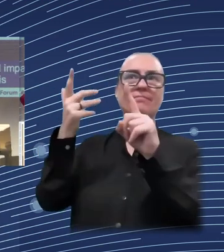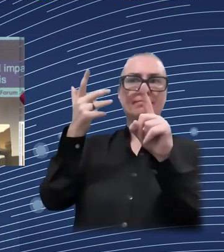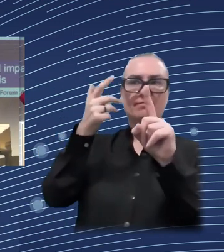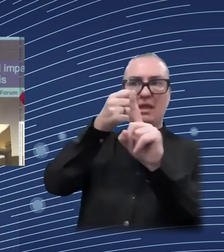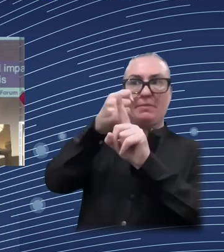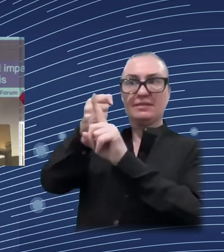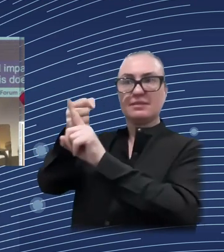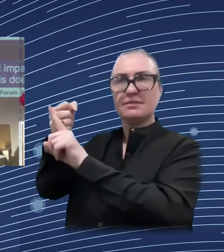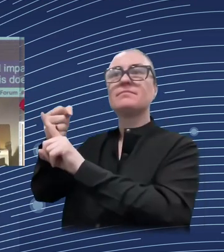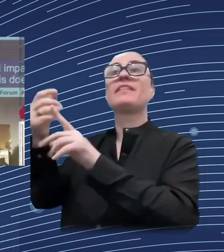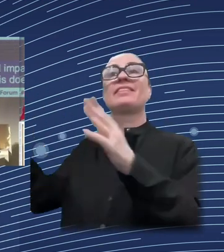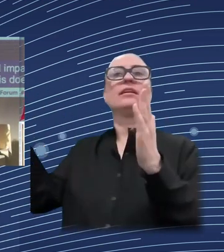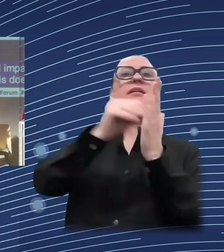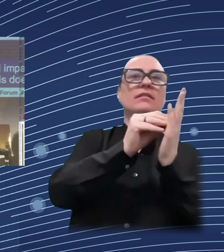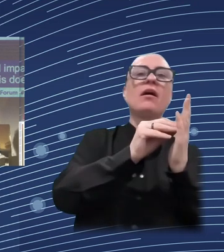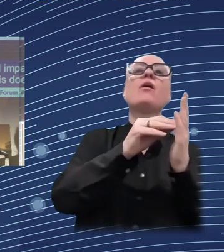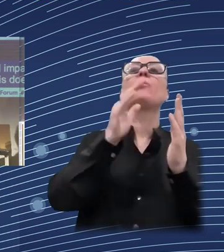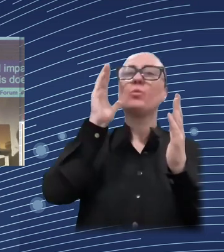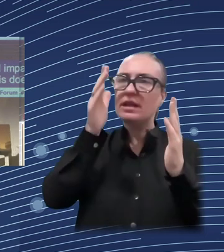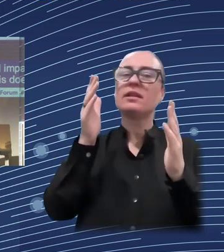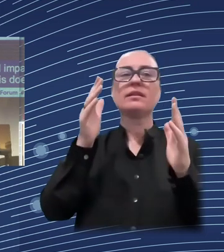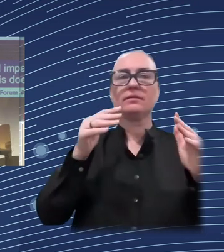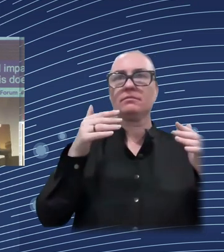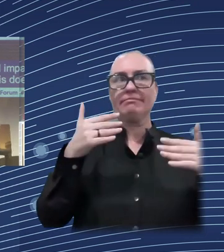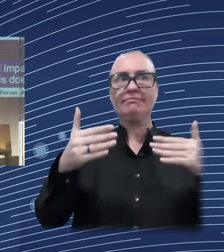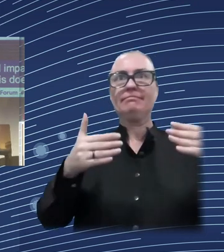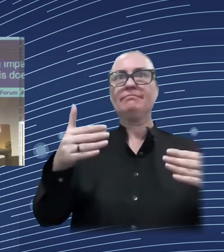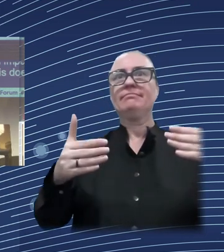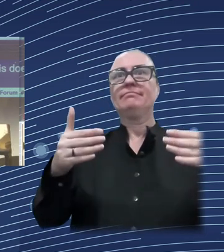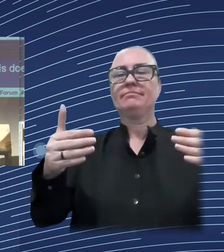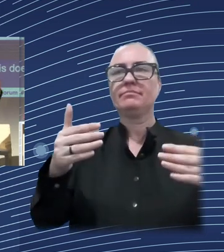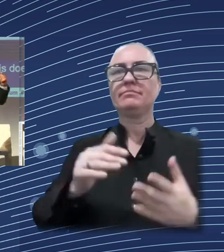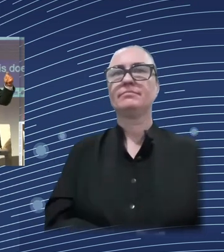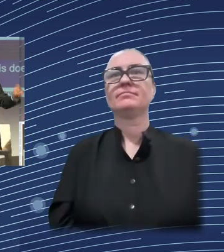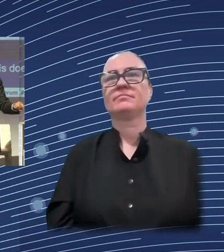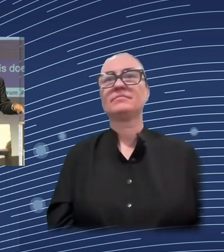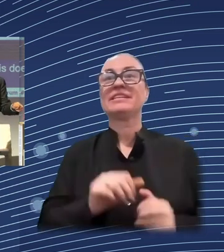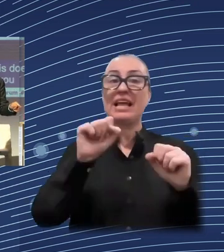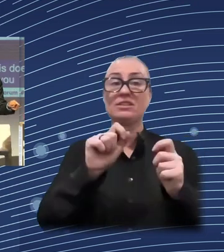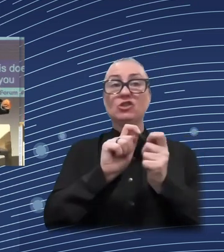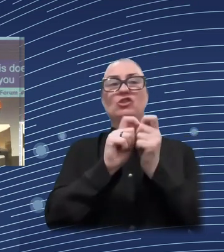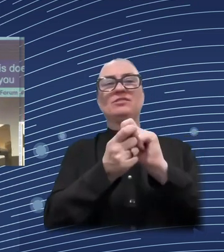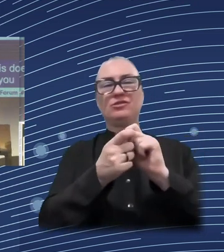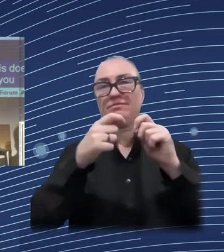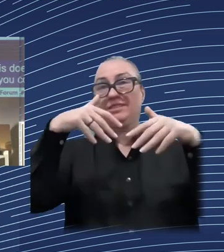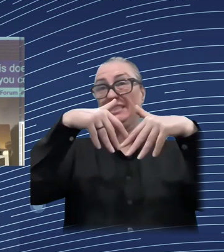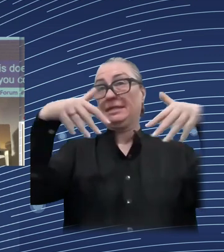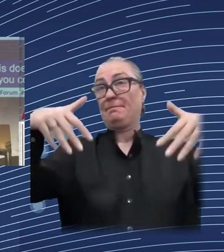consider the green transition and if you consider that the changes impacting households